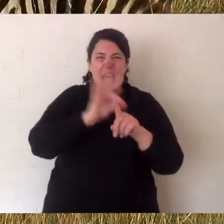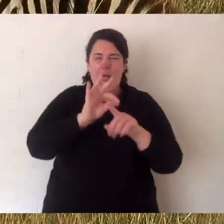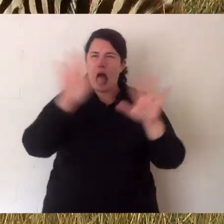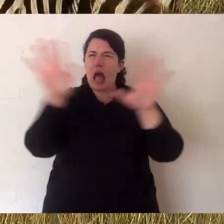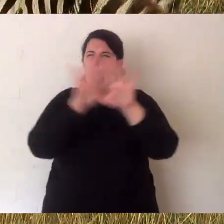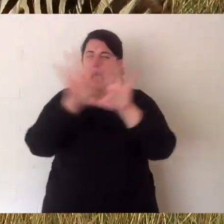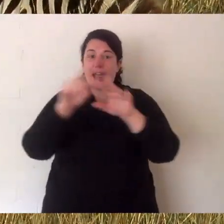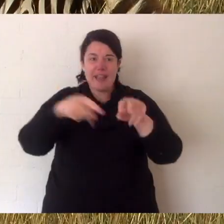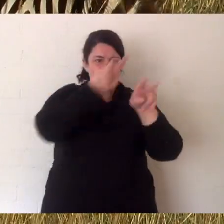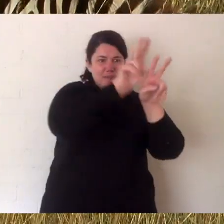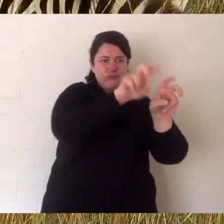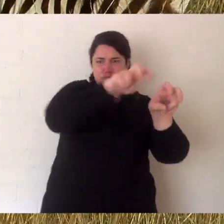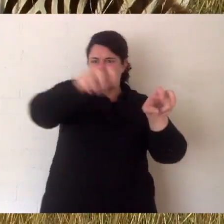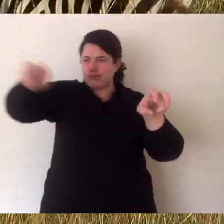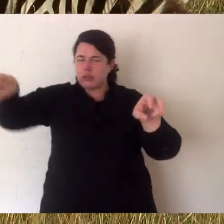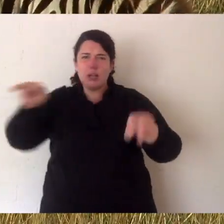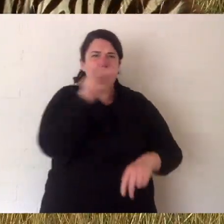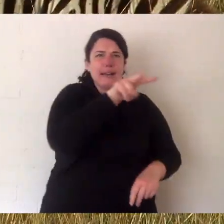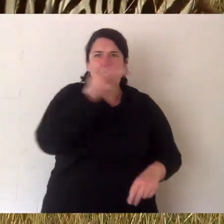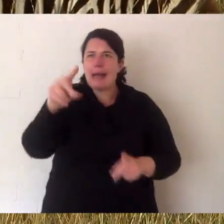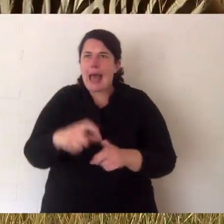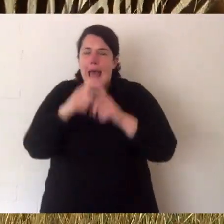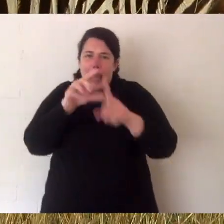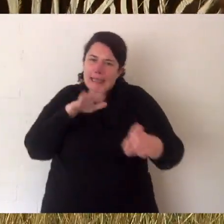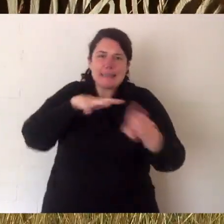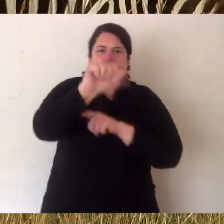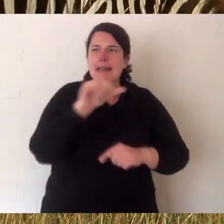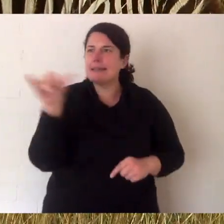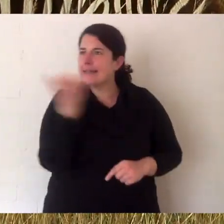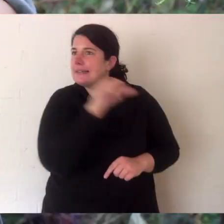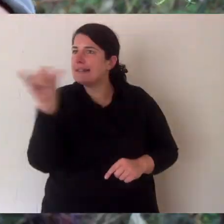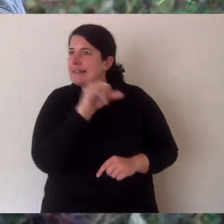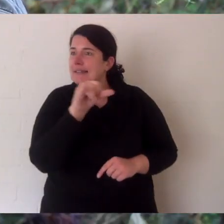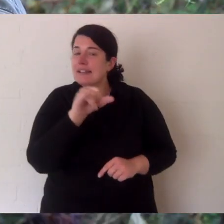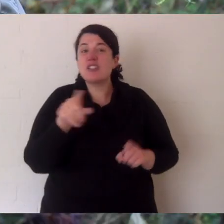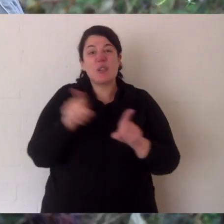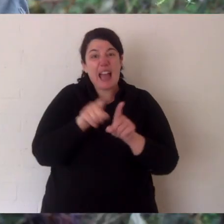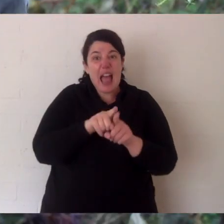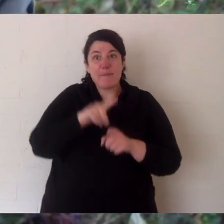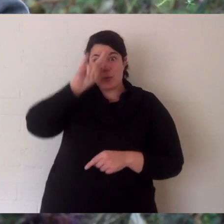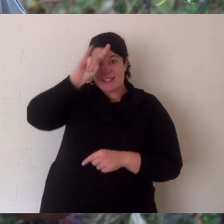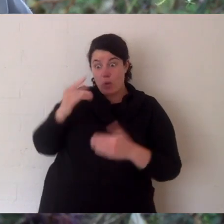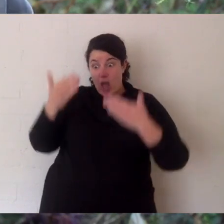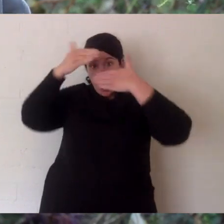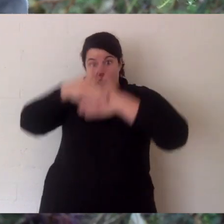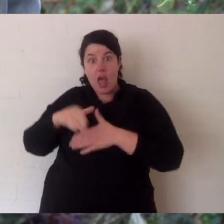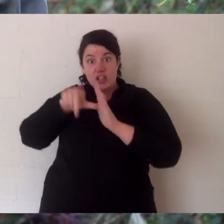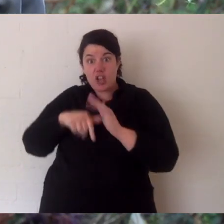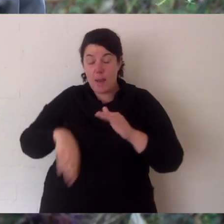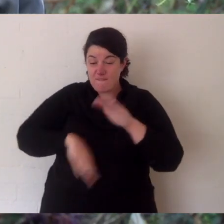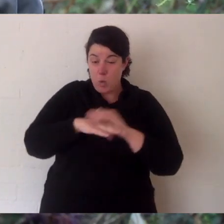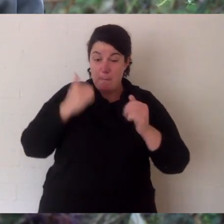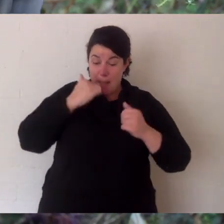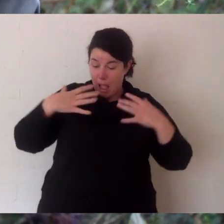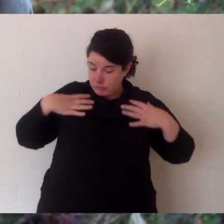you can imagine a lion's colourblind. It can't pick one zebra out from the other so they all look the same. It's called disruptive camouflage. For